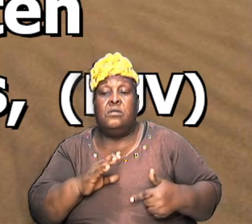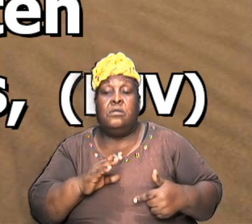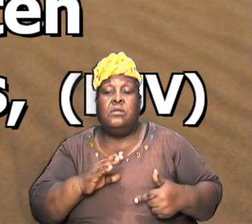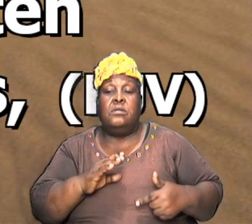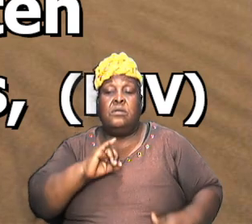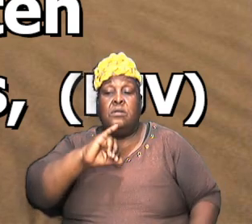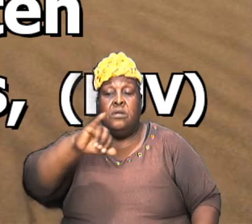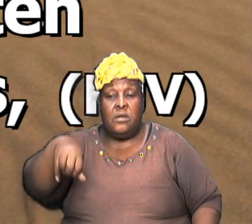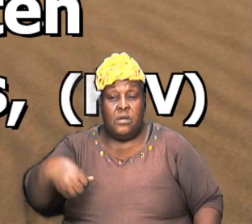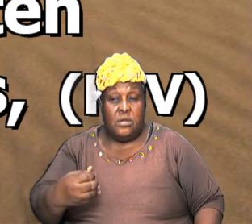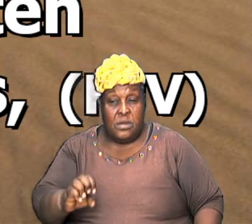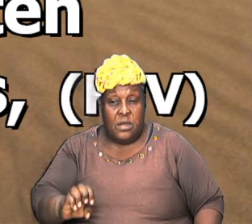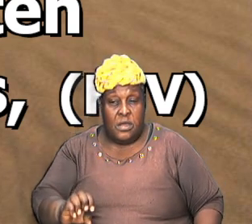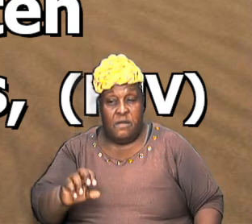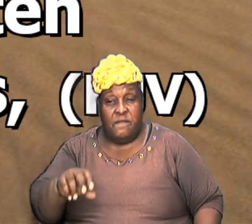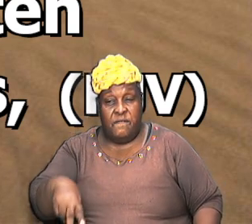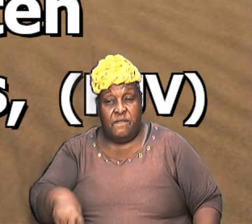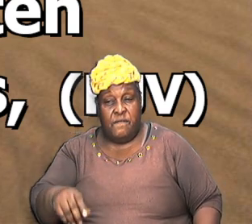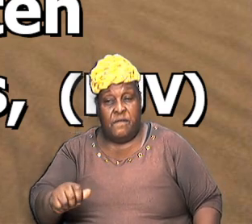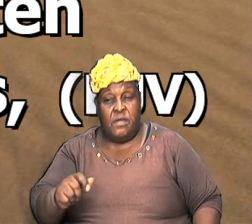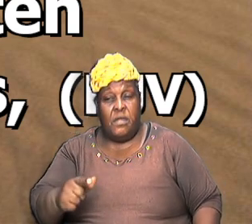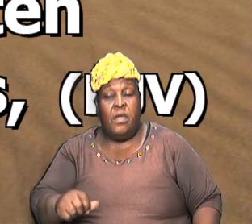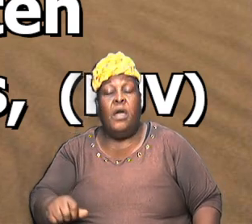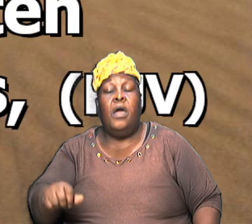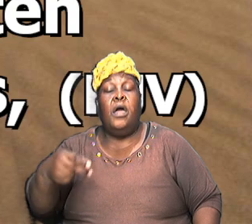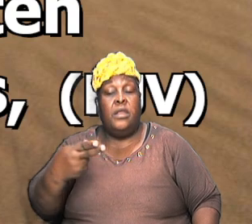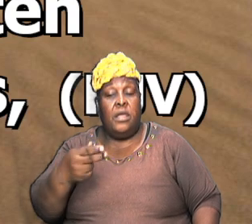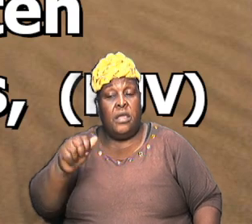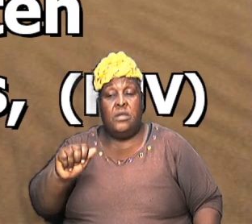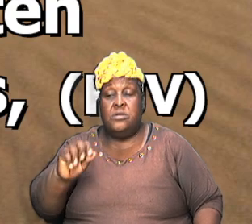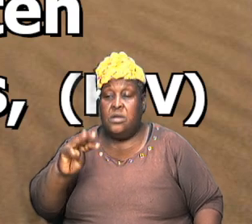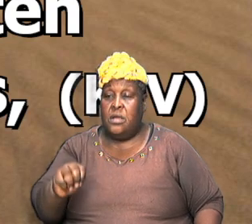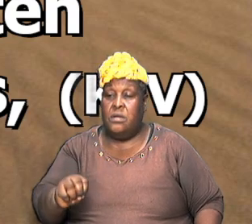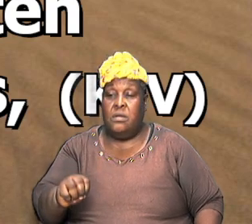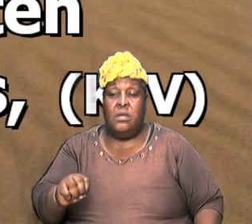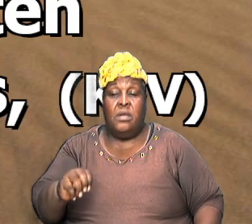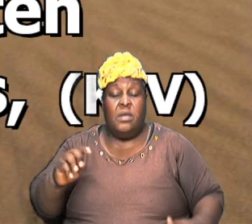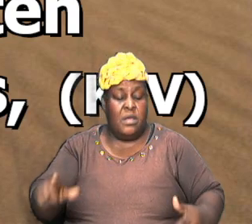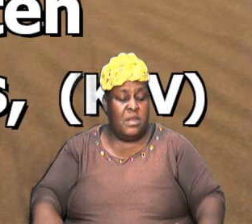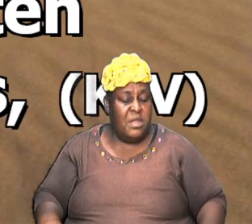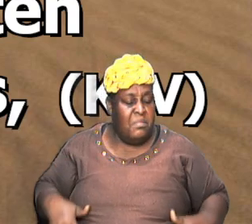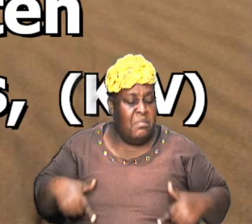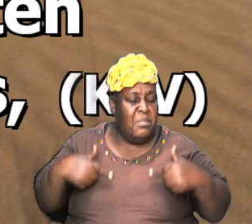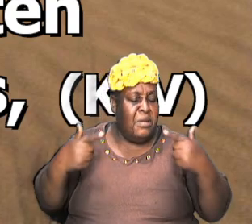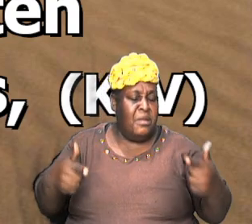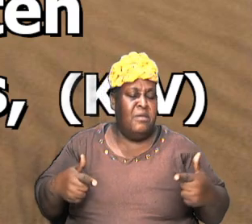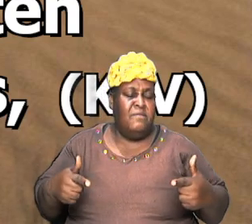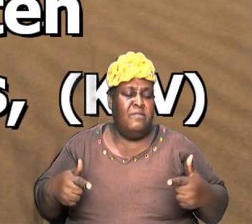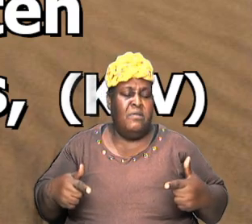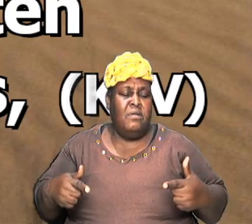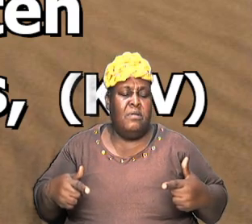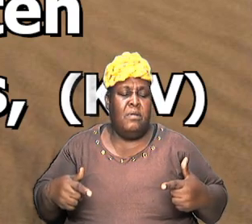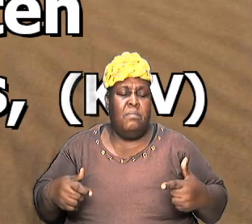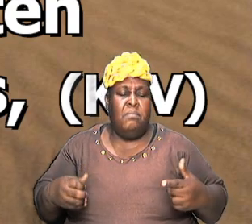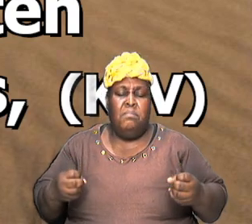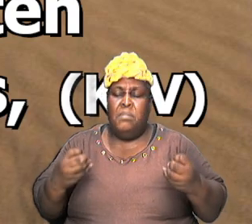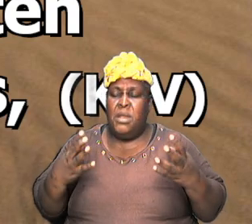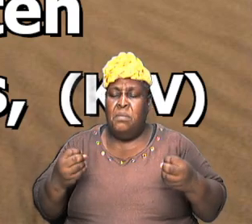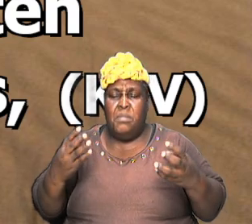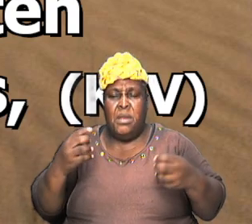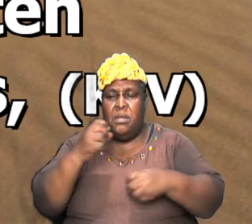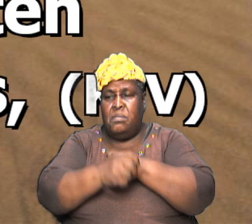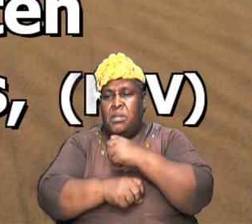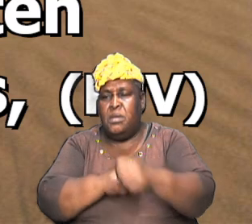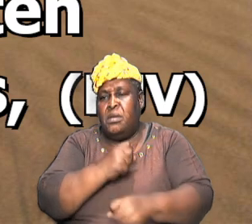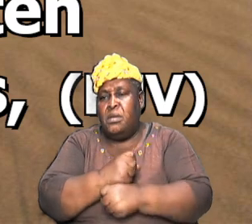around Ham was around they lived hundreds of years down the line so they overlap so we need to